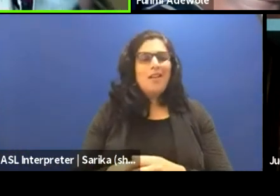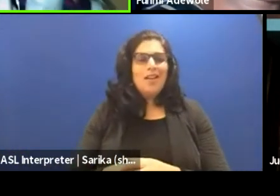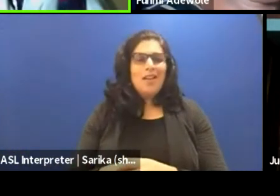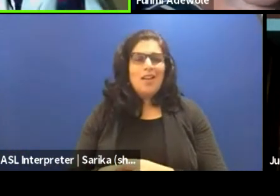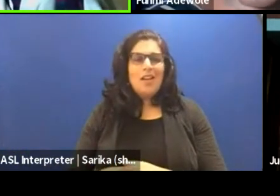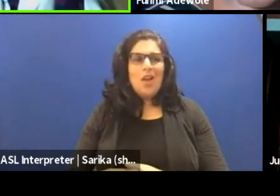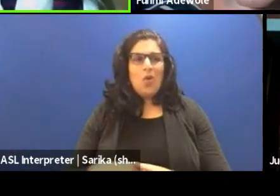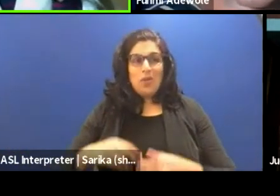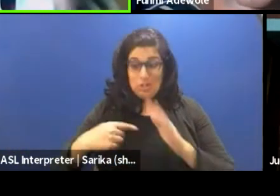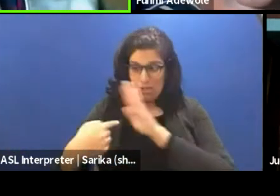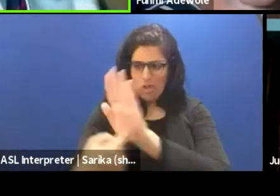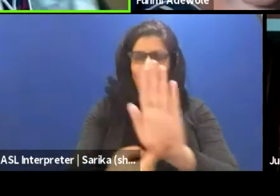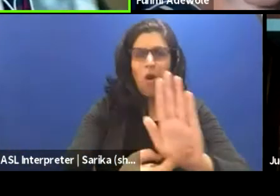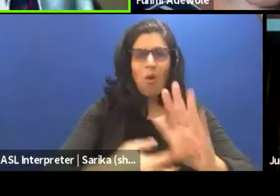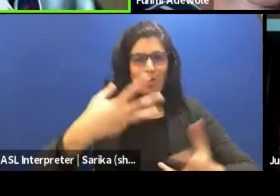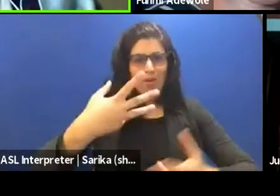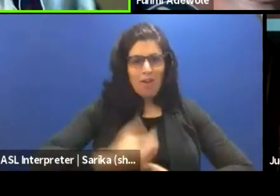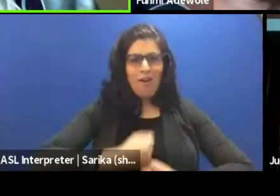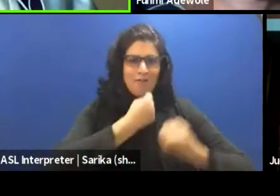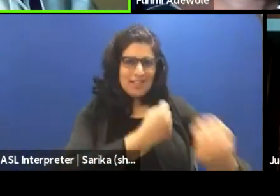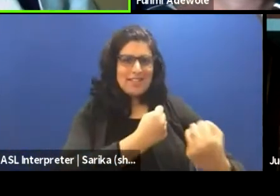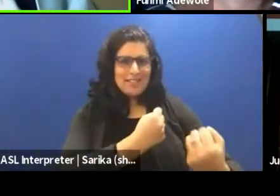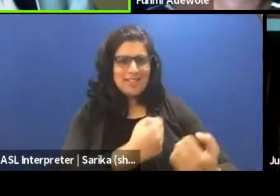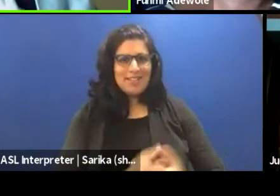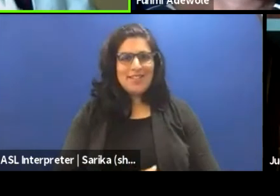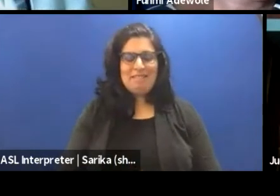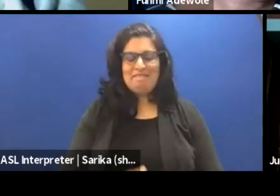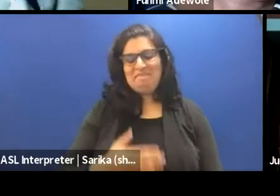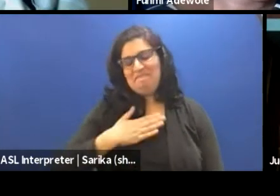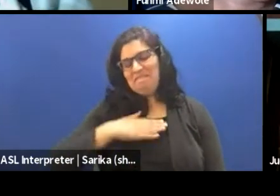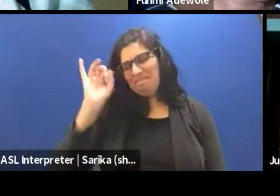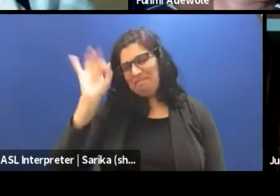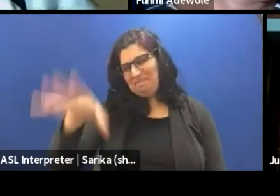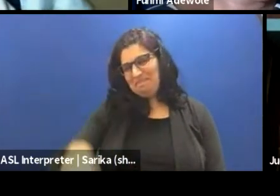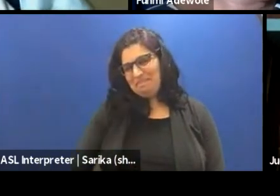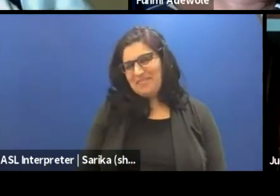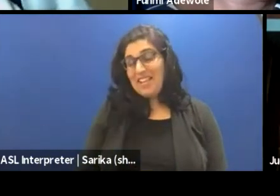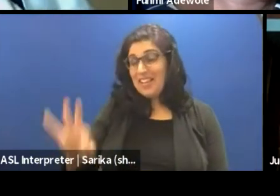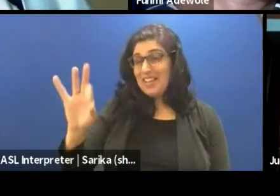confidence. That's my two cents on that. For me.